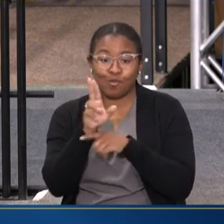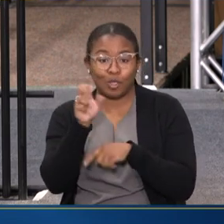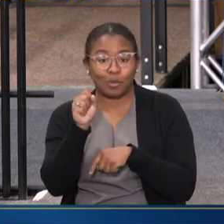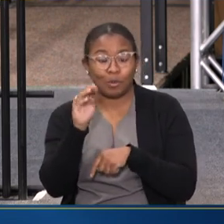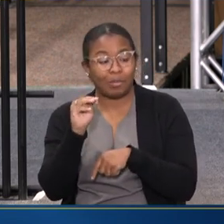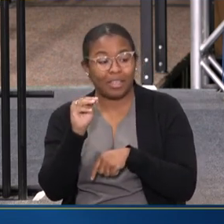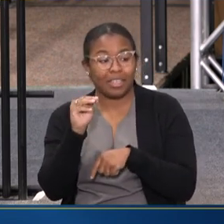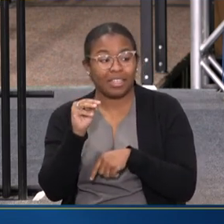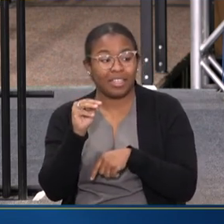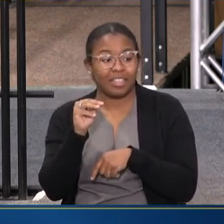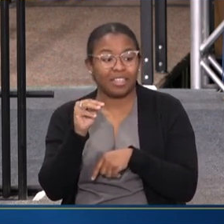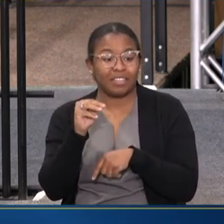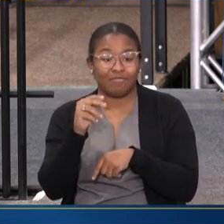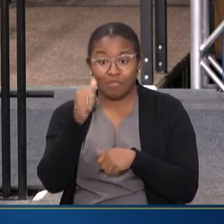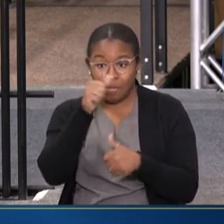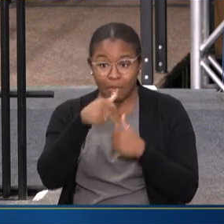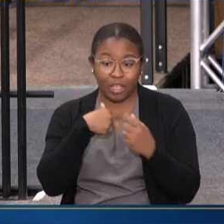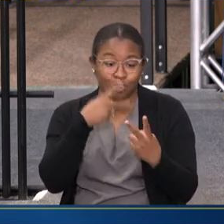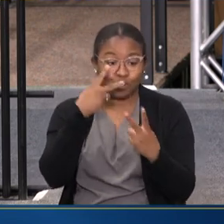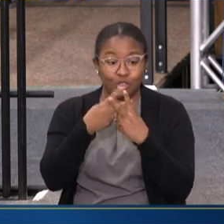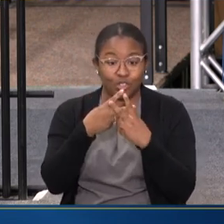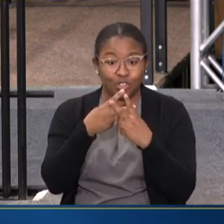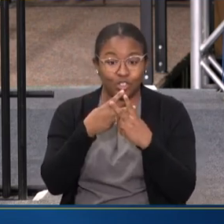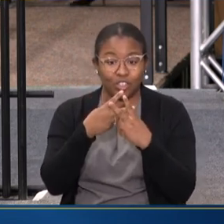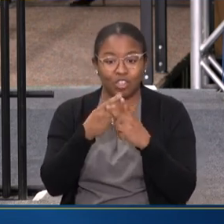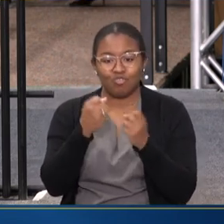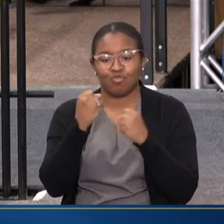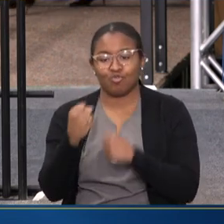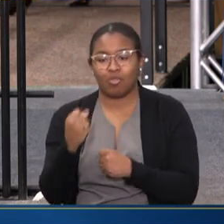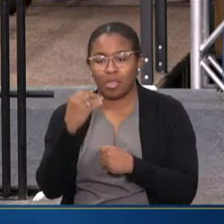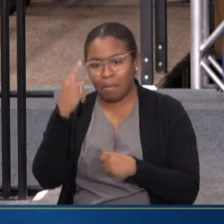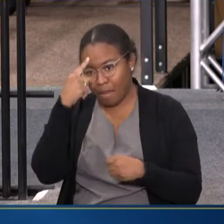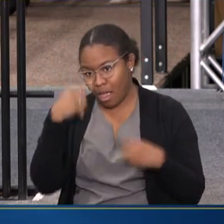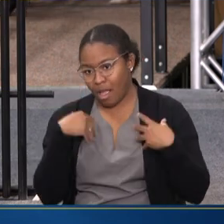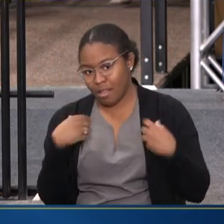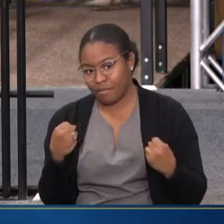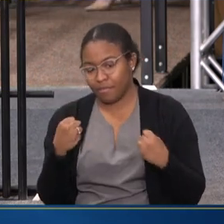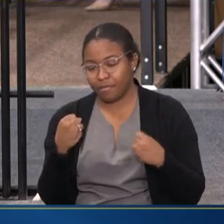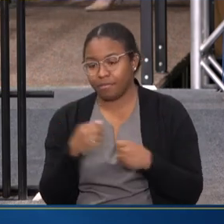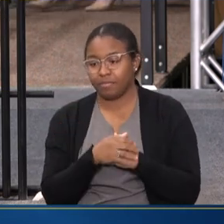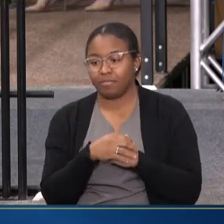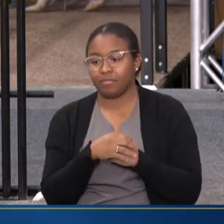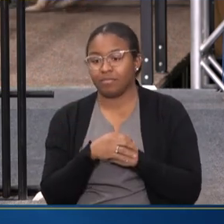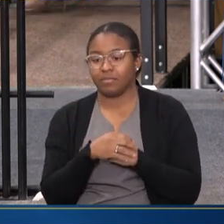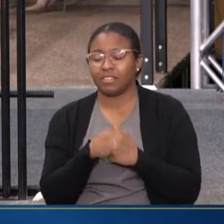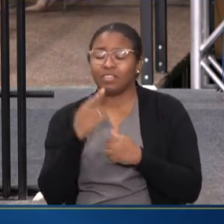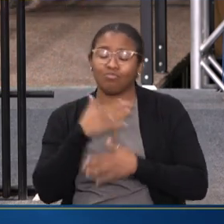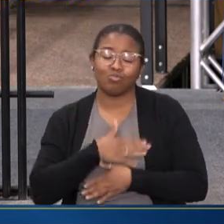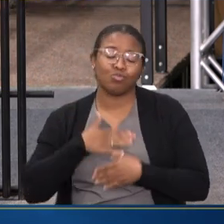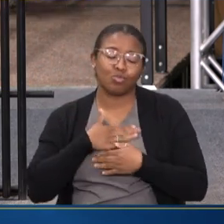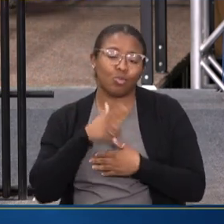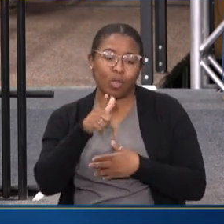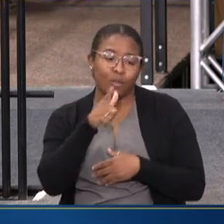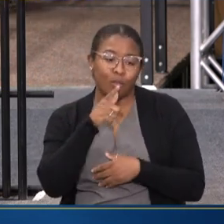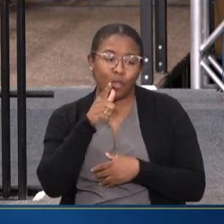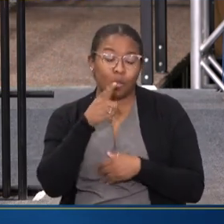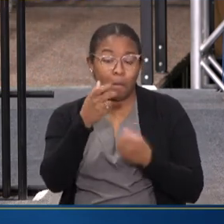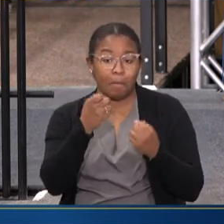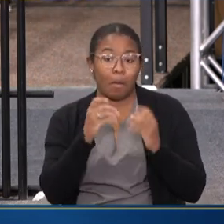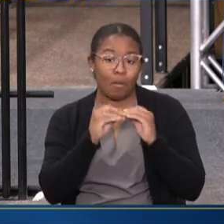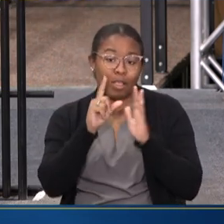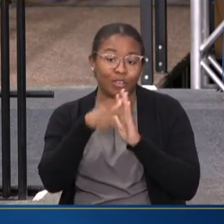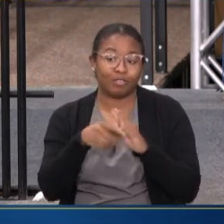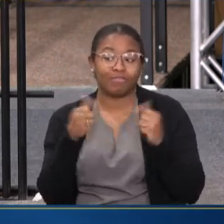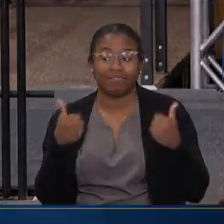media, recall our hashtag to strengthen mental health. And enjoy lunch, and we'll be back for more afterwards.